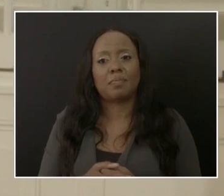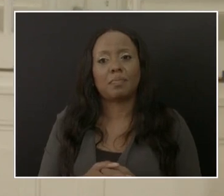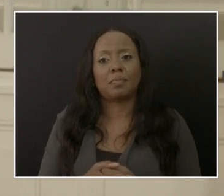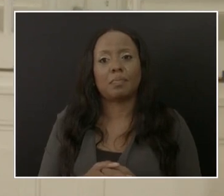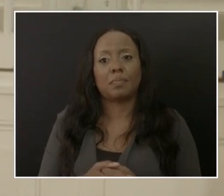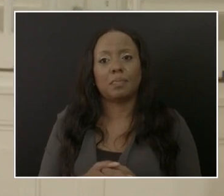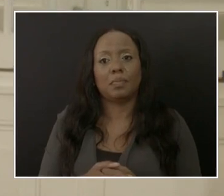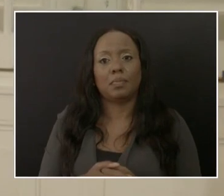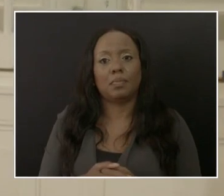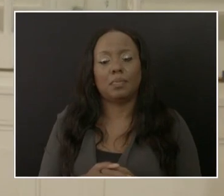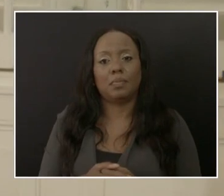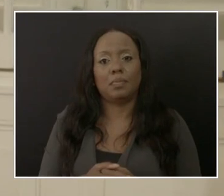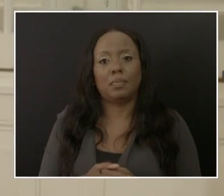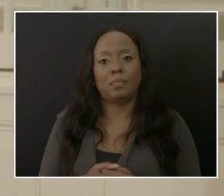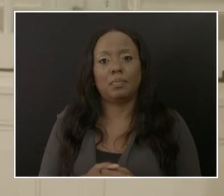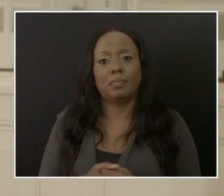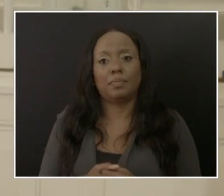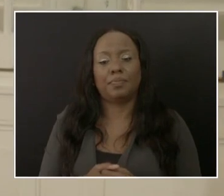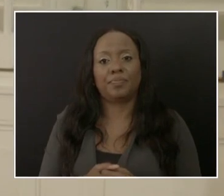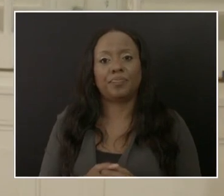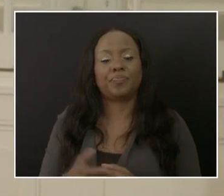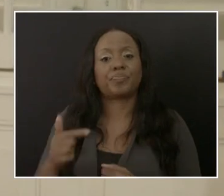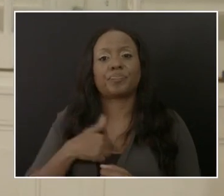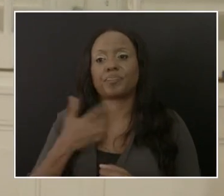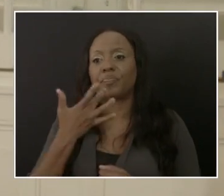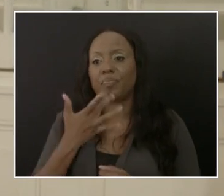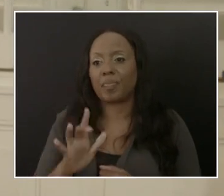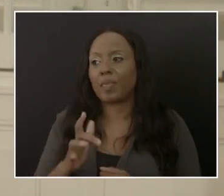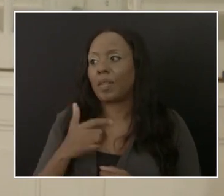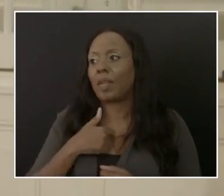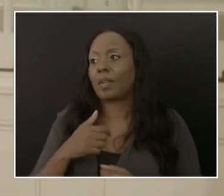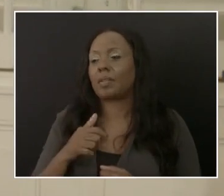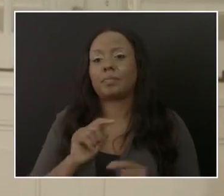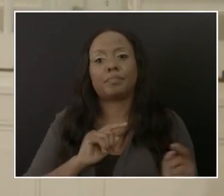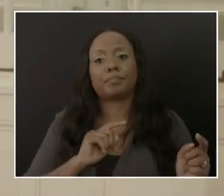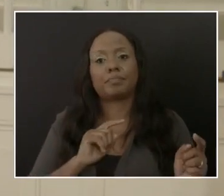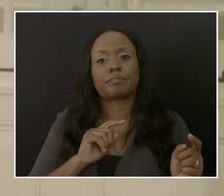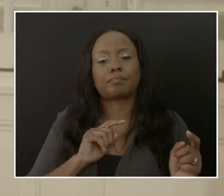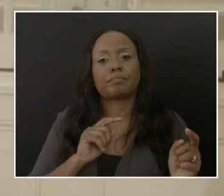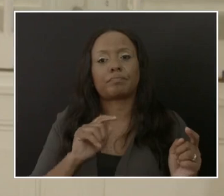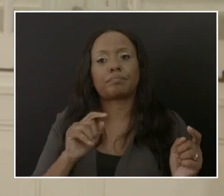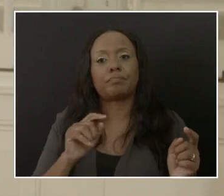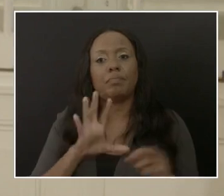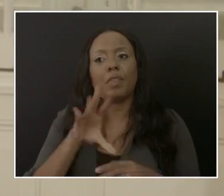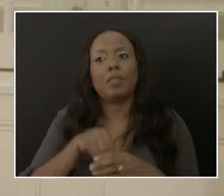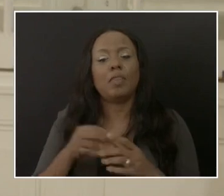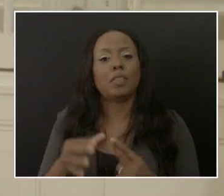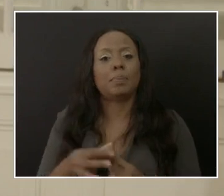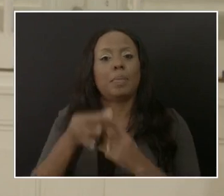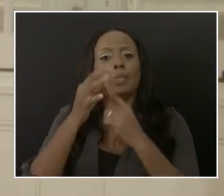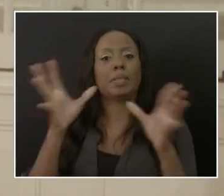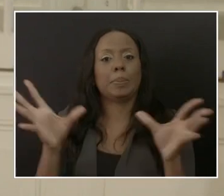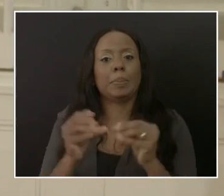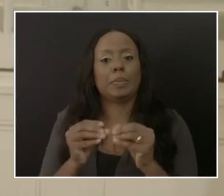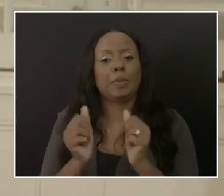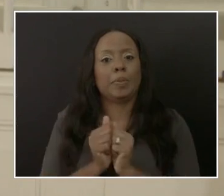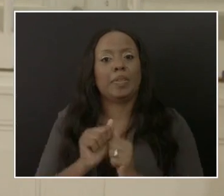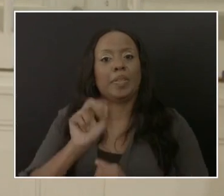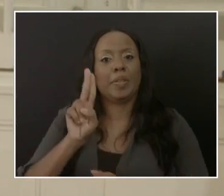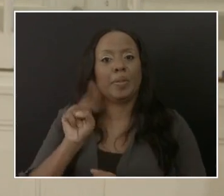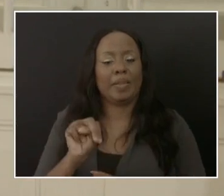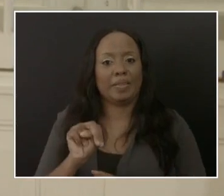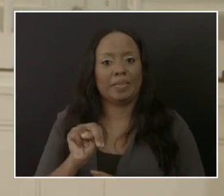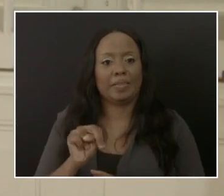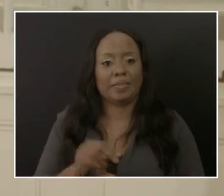a special session of the United Nations of the, there's a